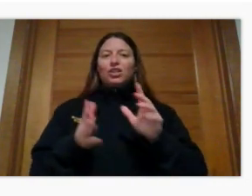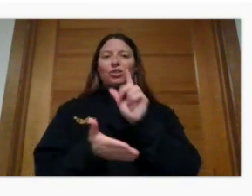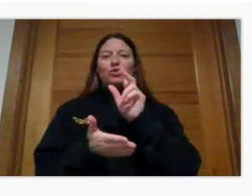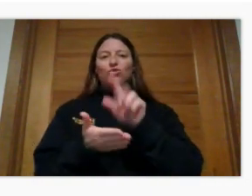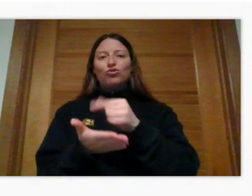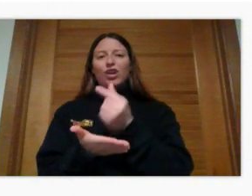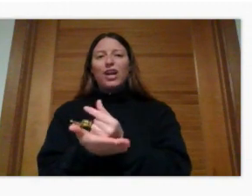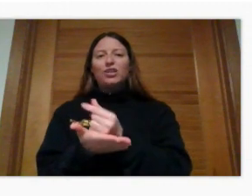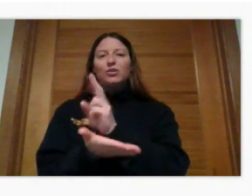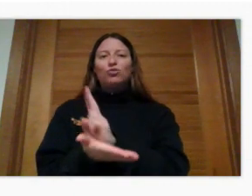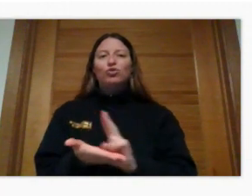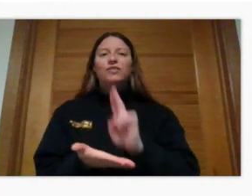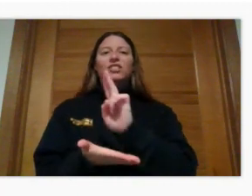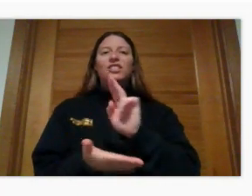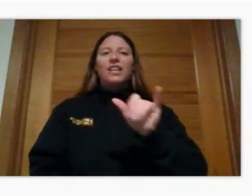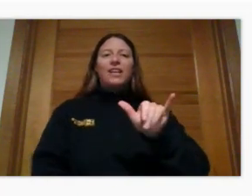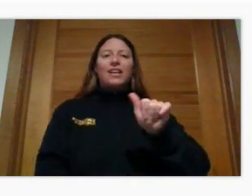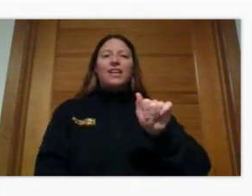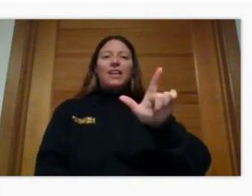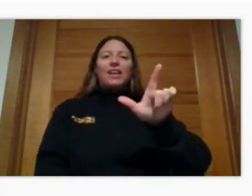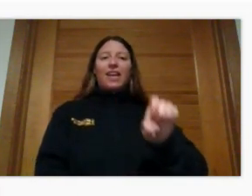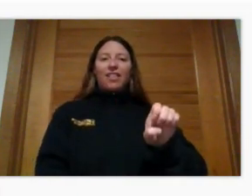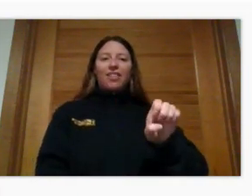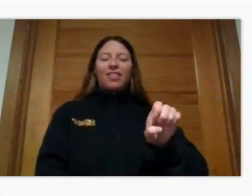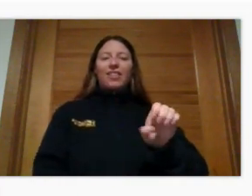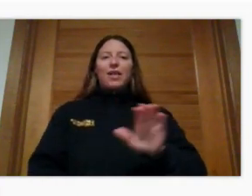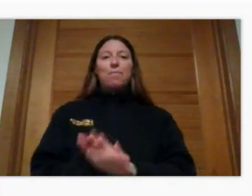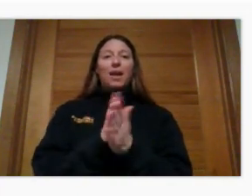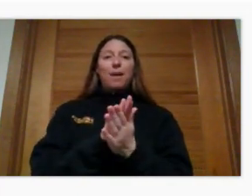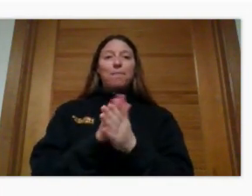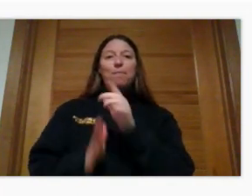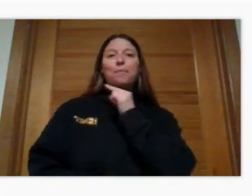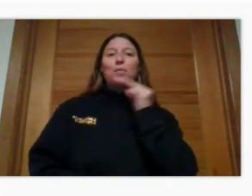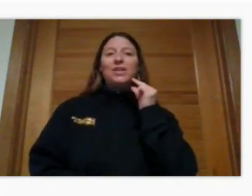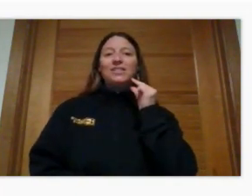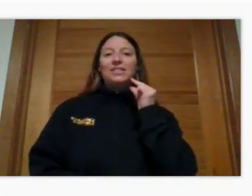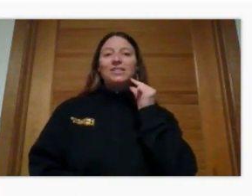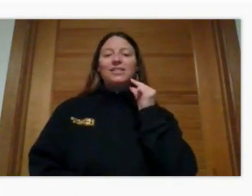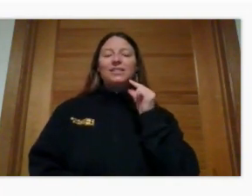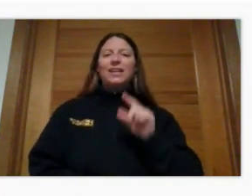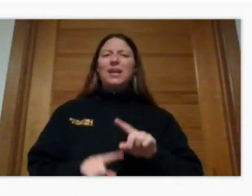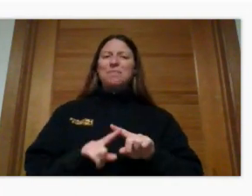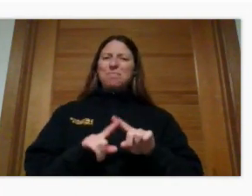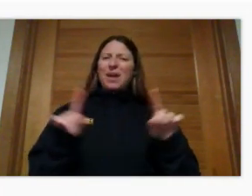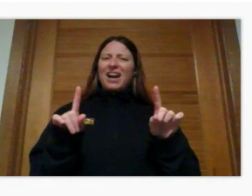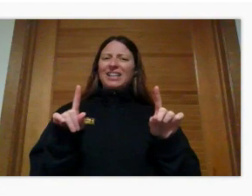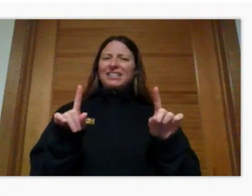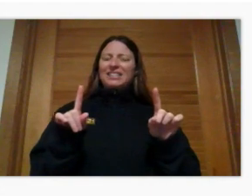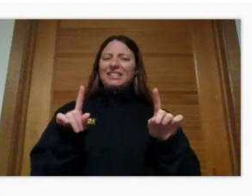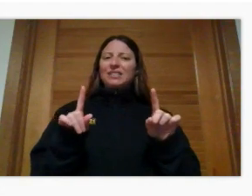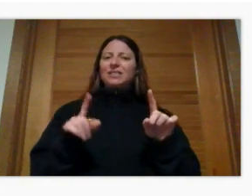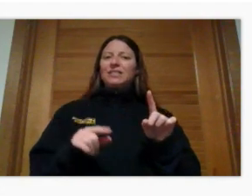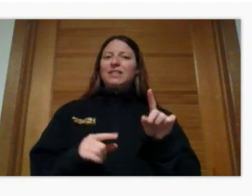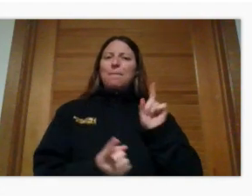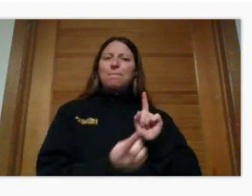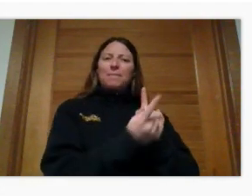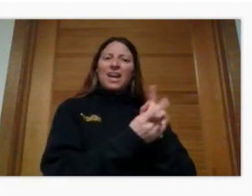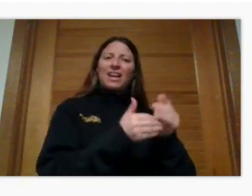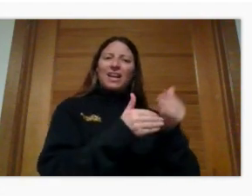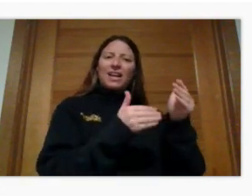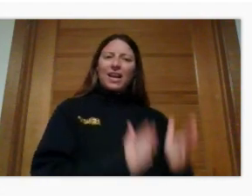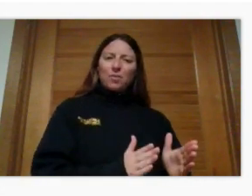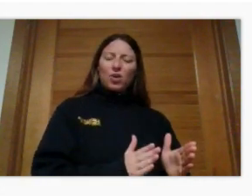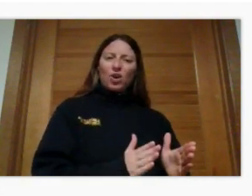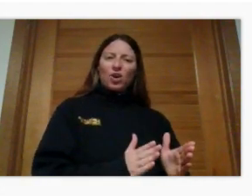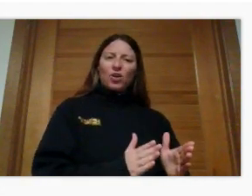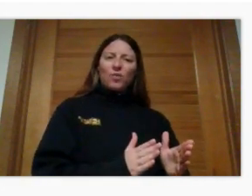in hopes of becoming a priest, like his family wanted him to. However, he put that all aside when he met his next